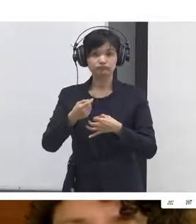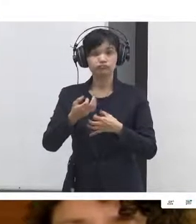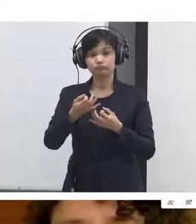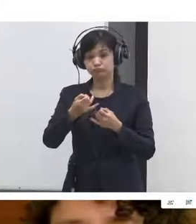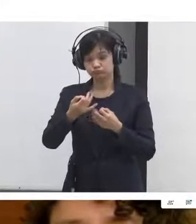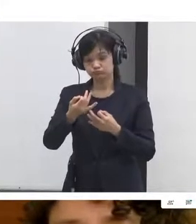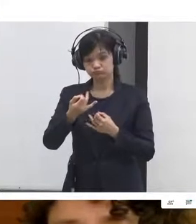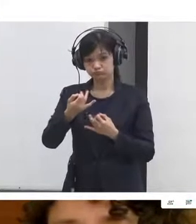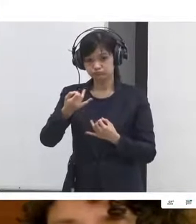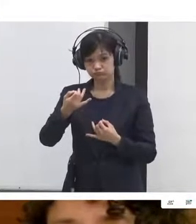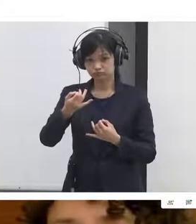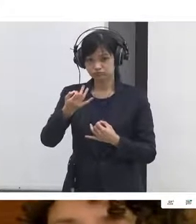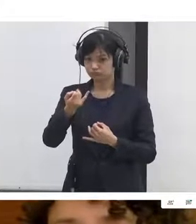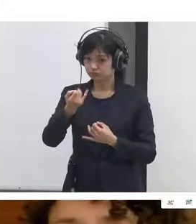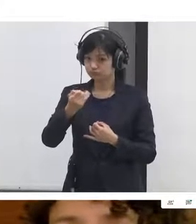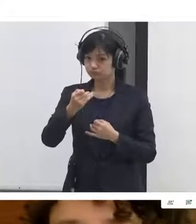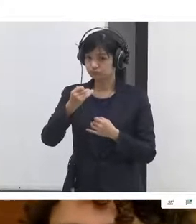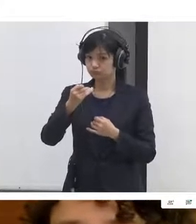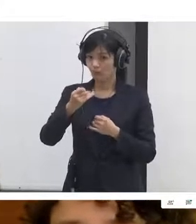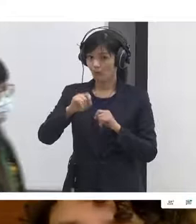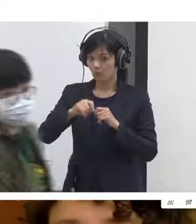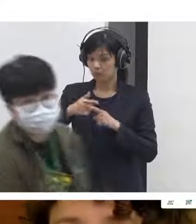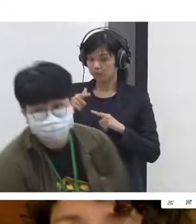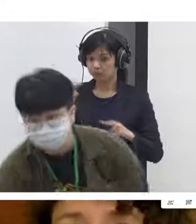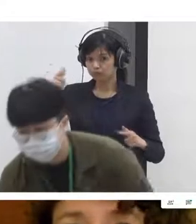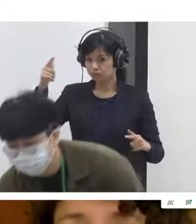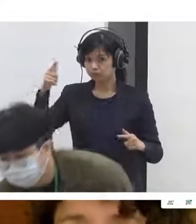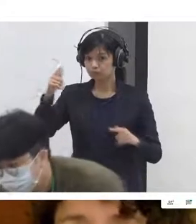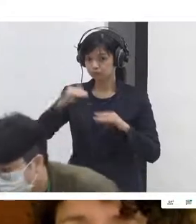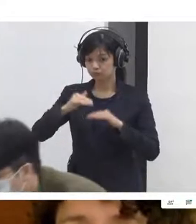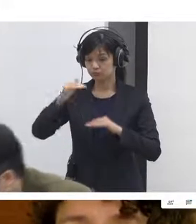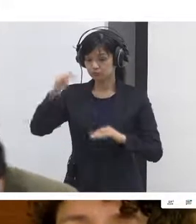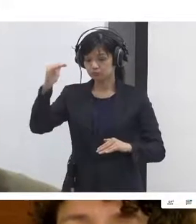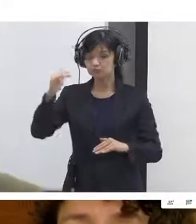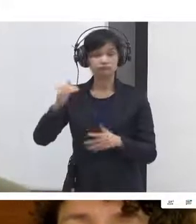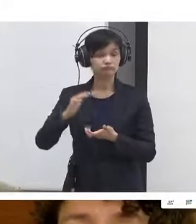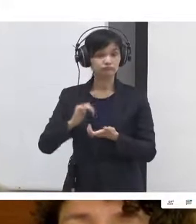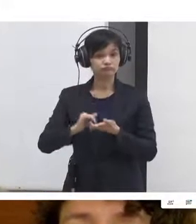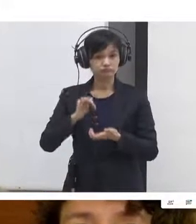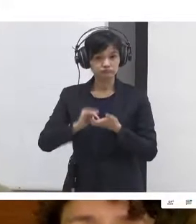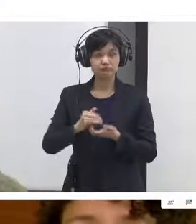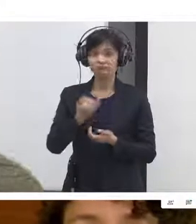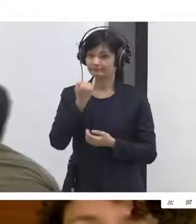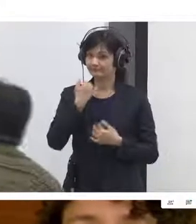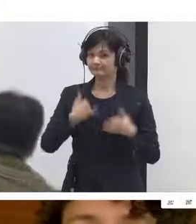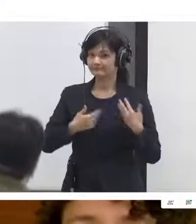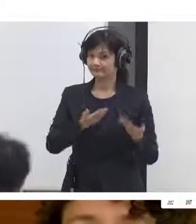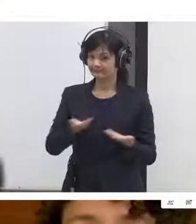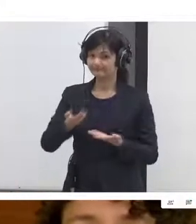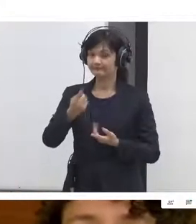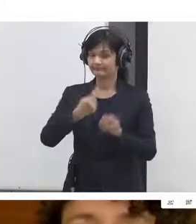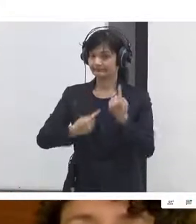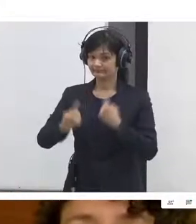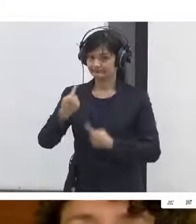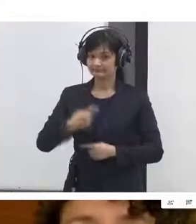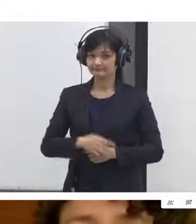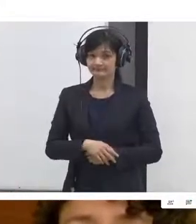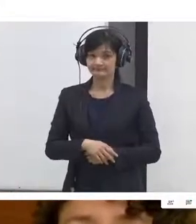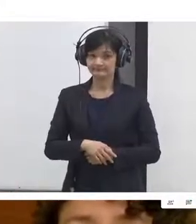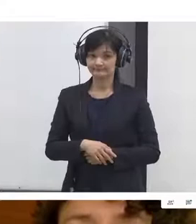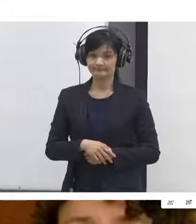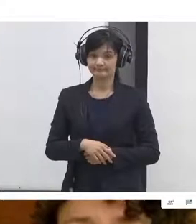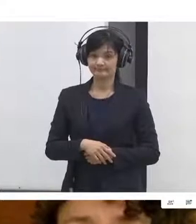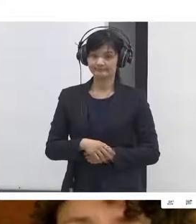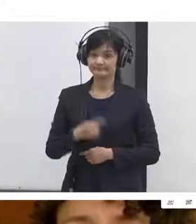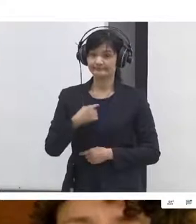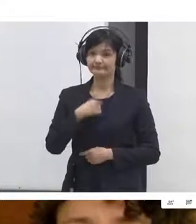getting testimony from frontline people but literally moving the actual people of the city into